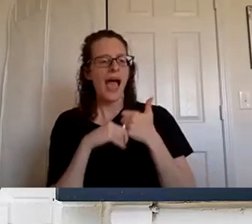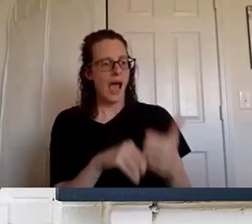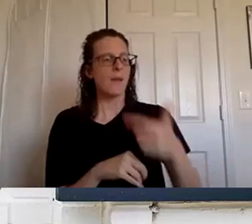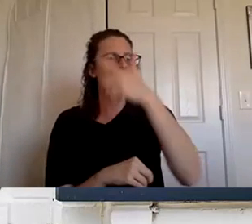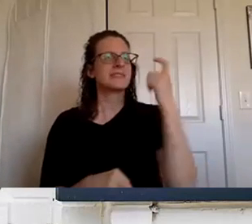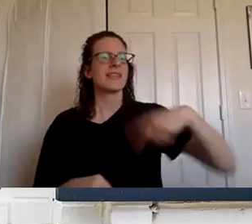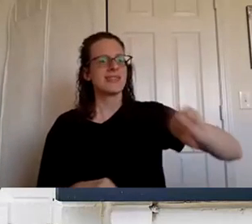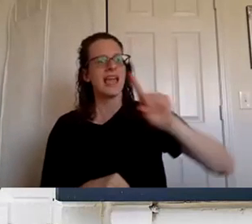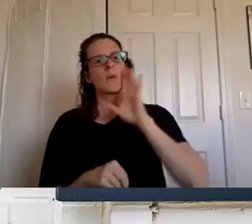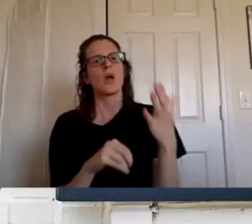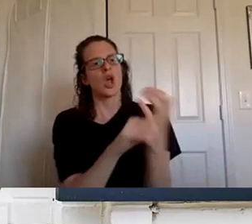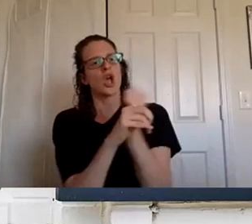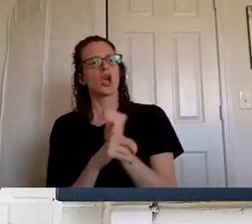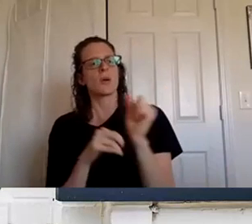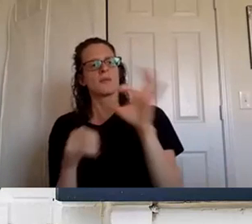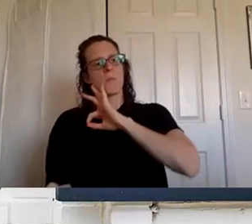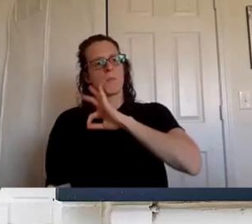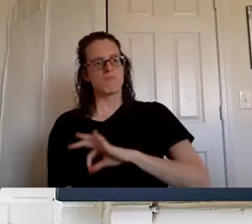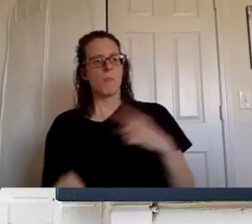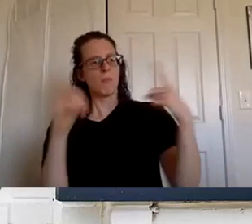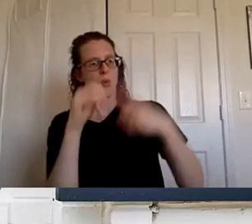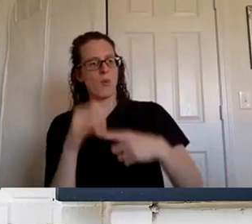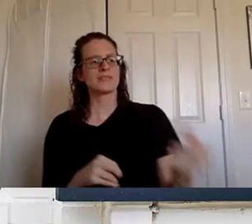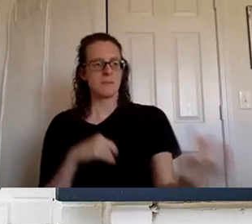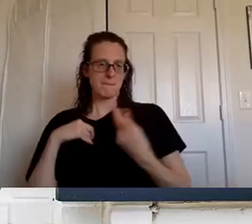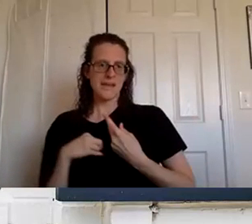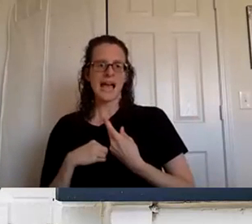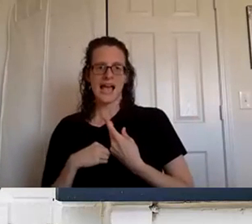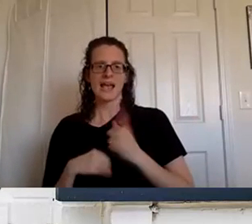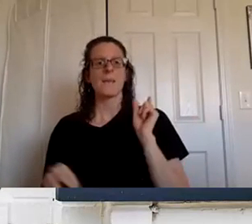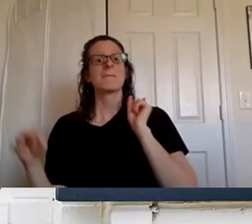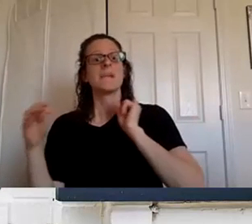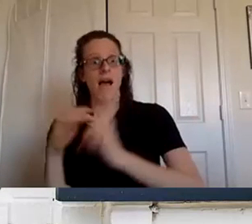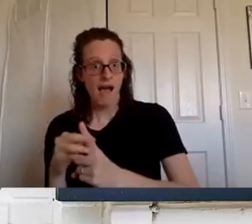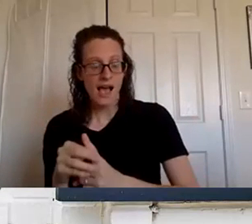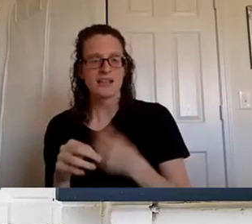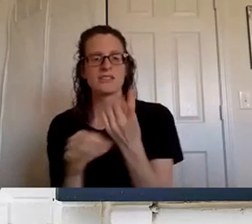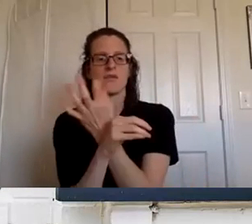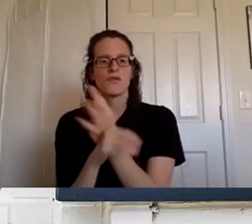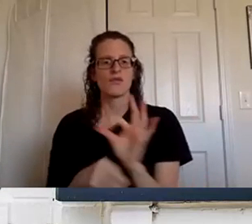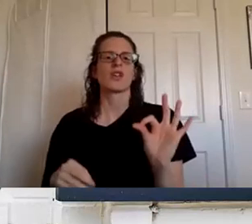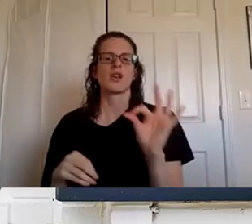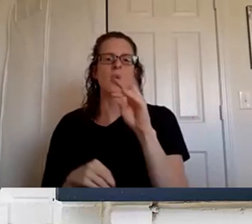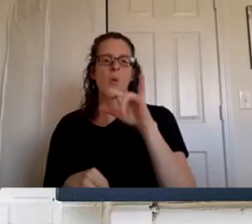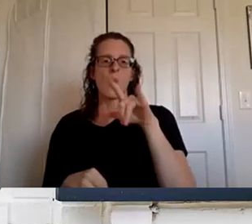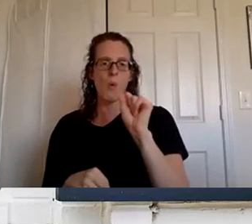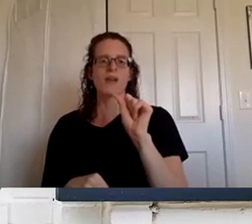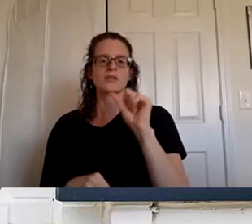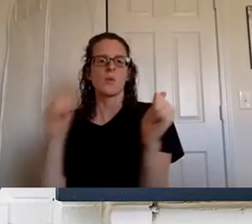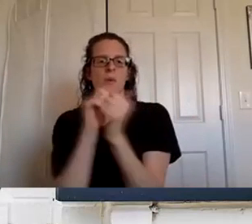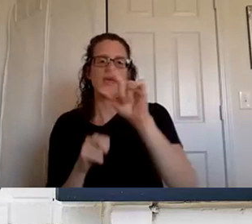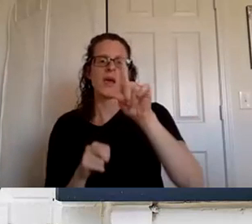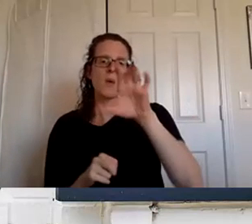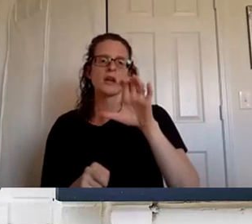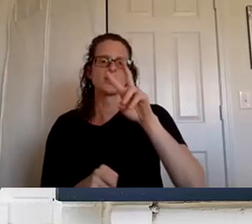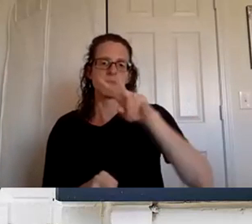them to get those points back the essential rewards points um and with 100 pv orders they get a free